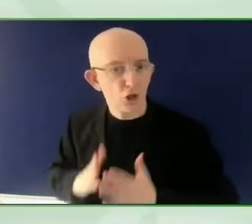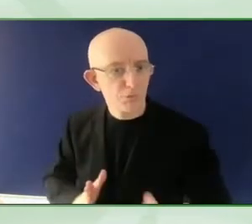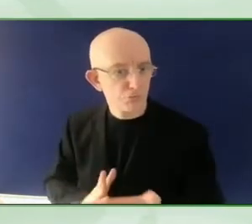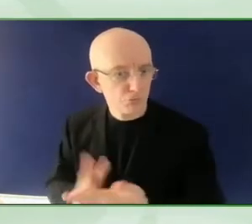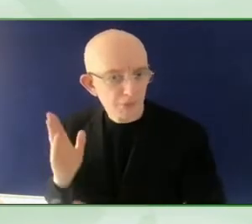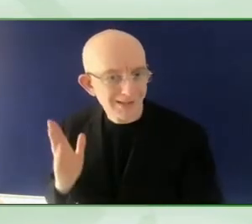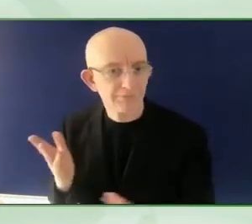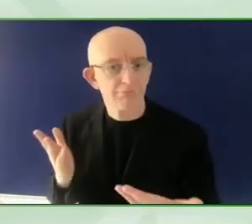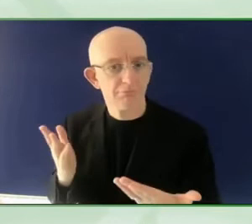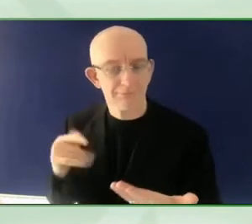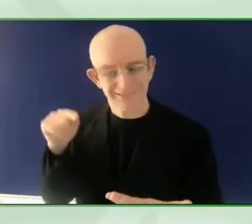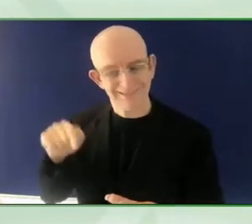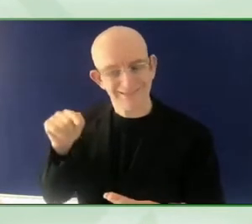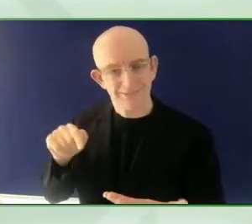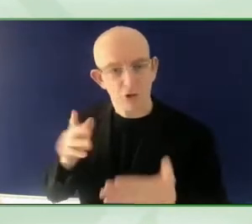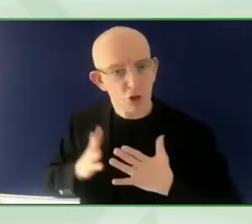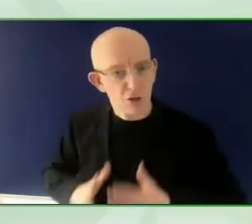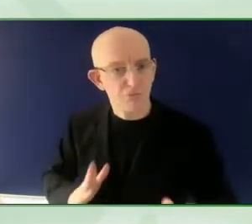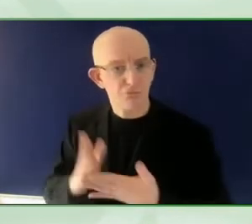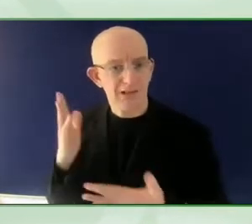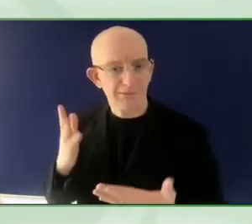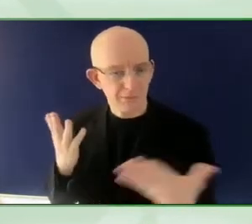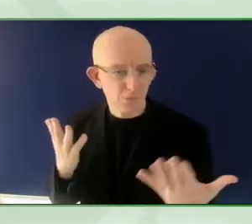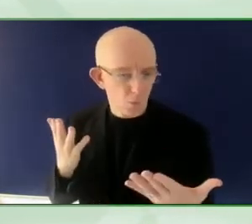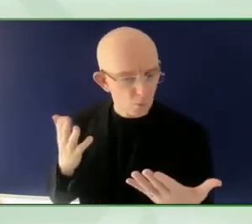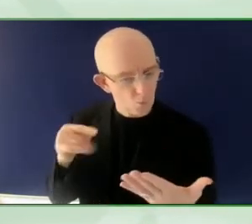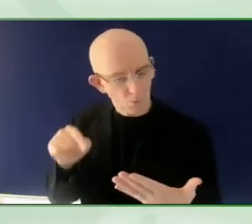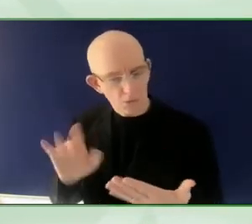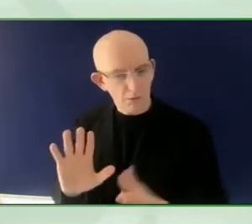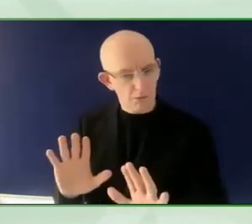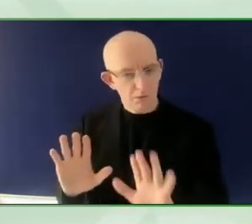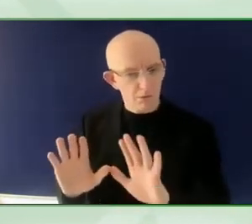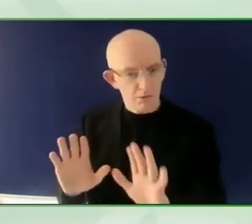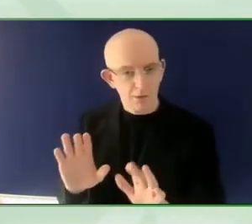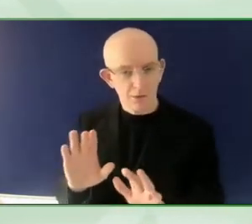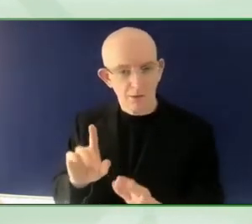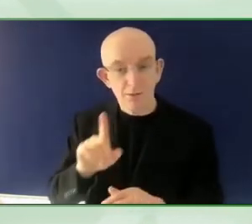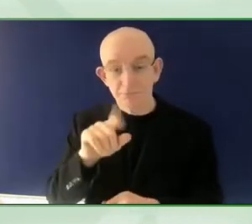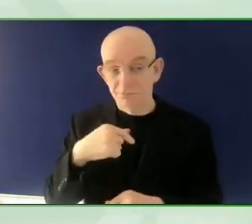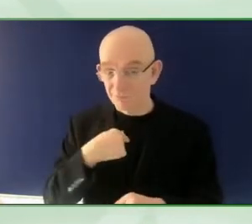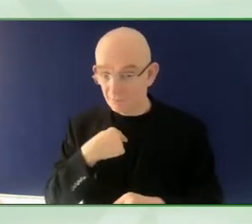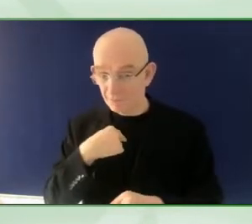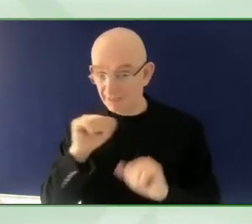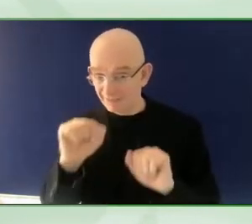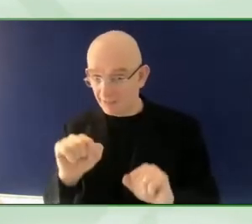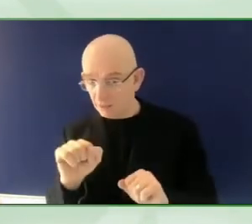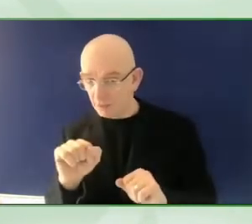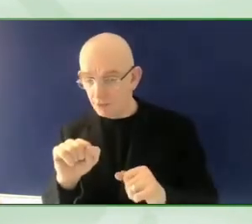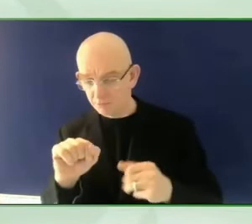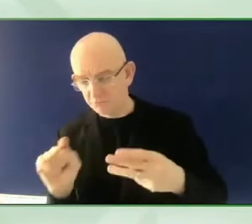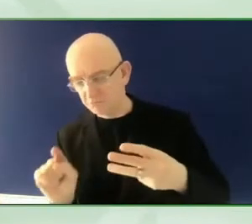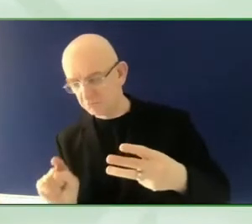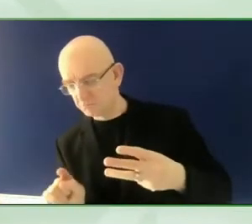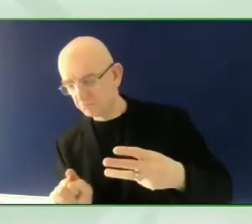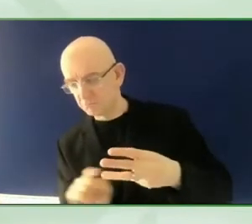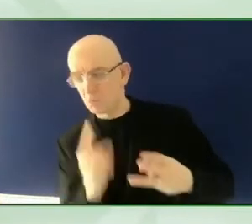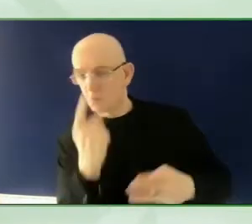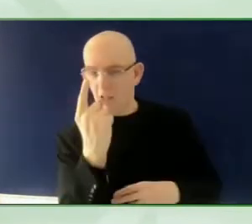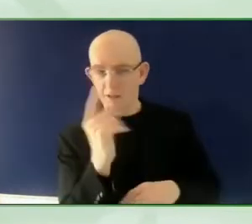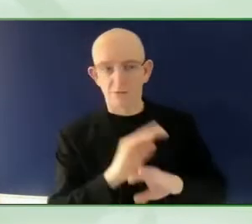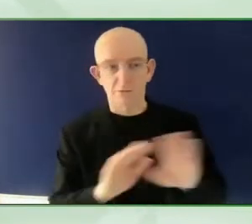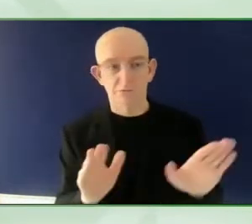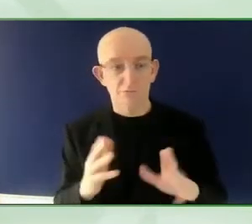we have seen out of the 1500 commitments, a good number of commitments that have